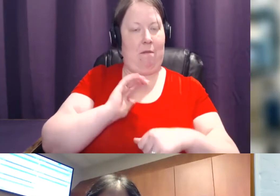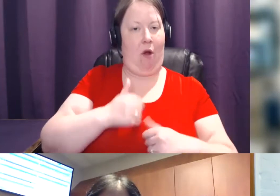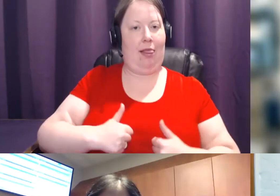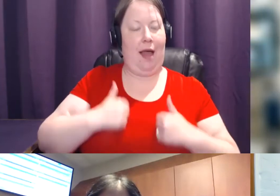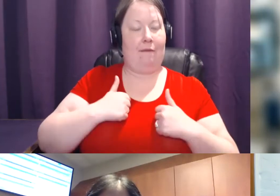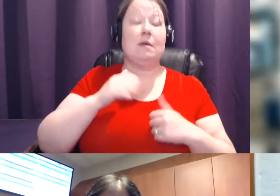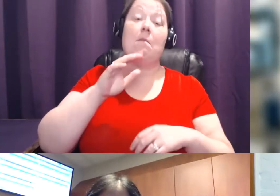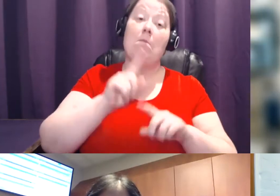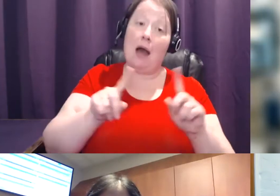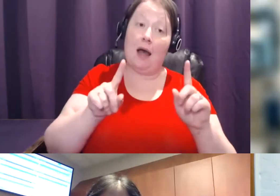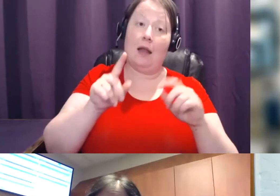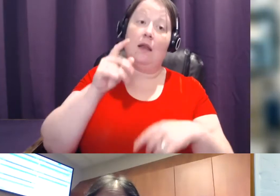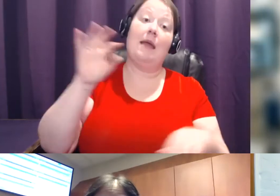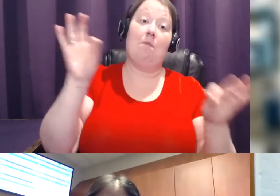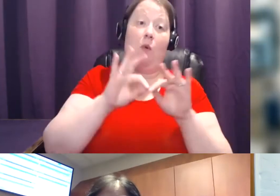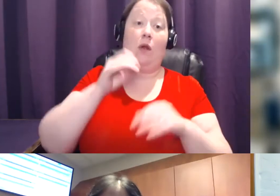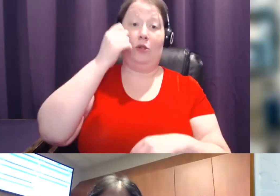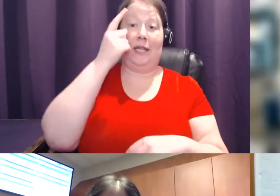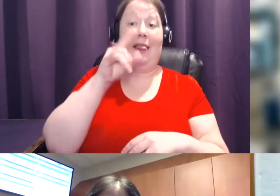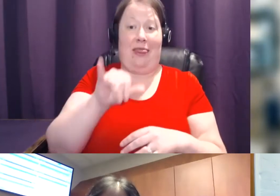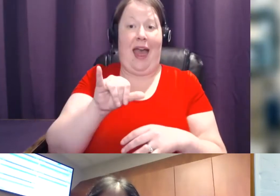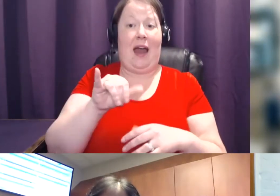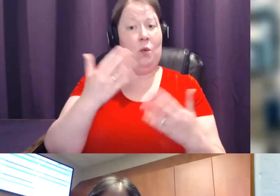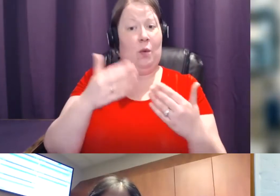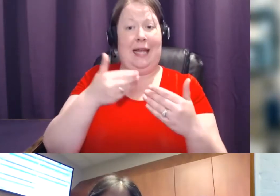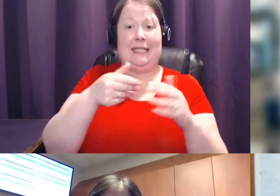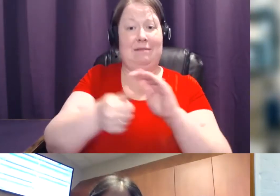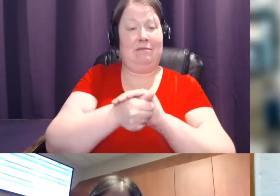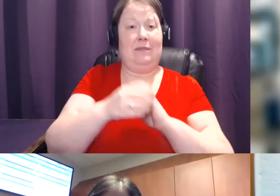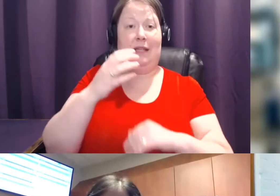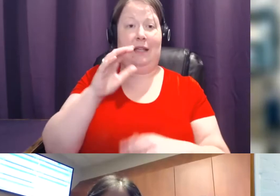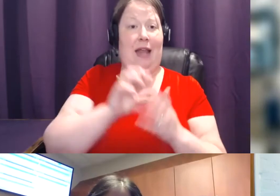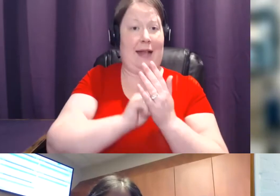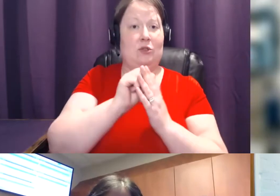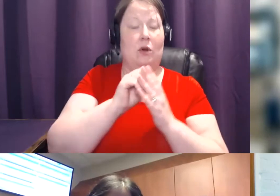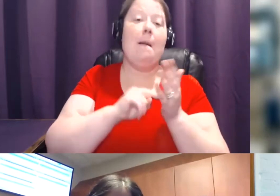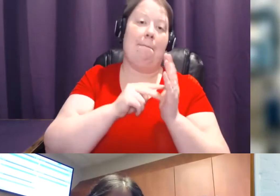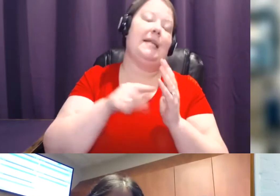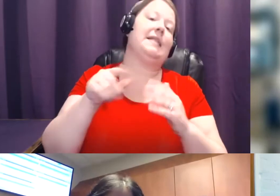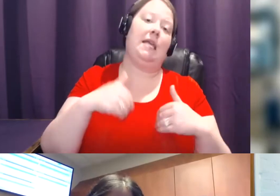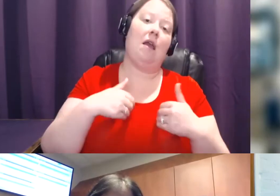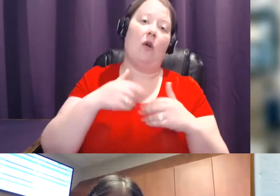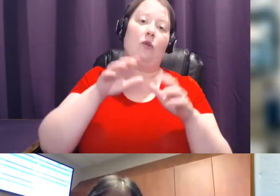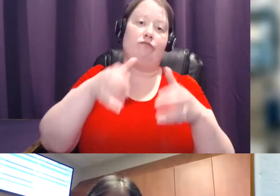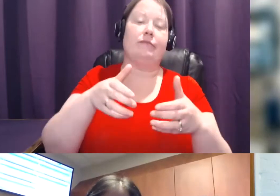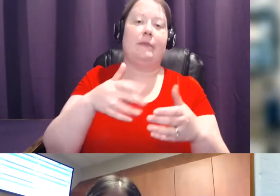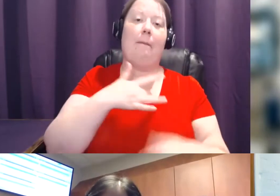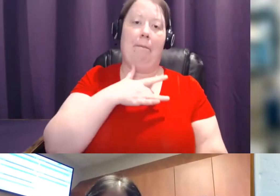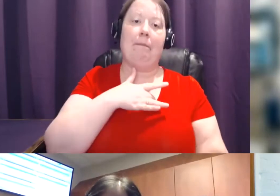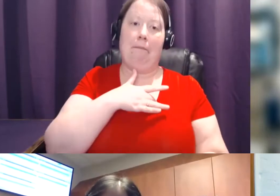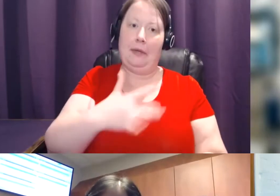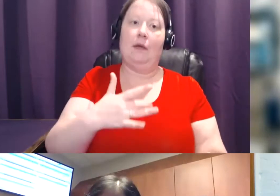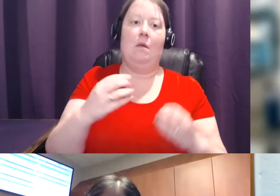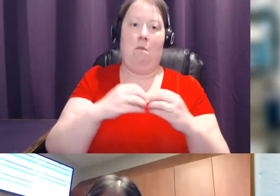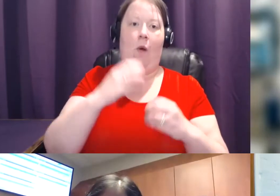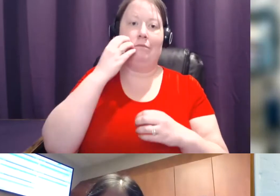that this can hide cancer, so definitely the younger demographic tends to have denser breasts. And just a